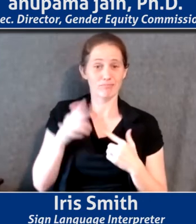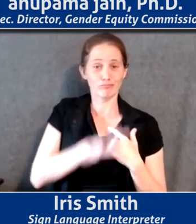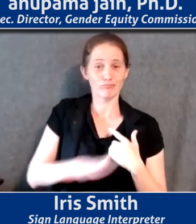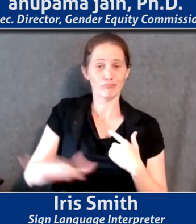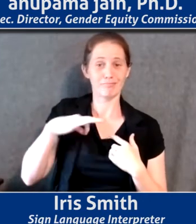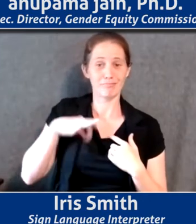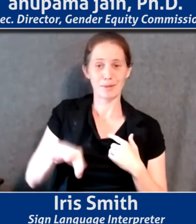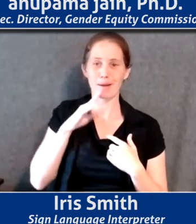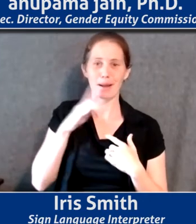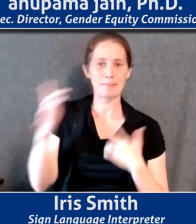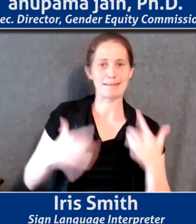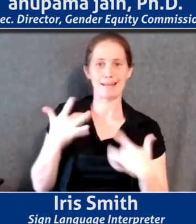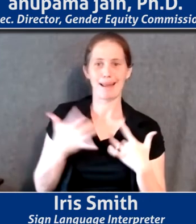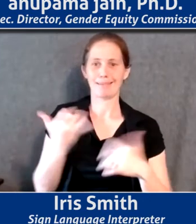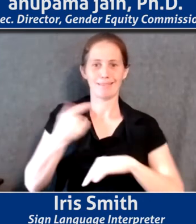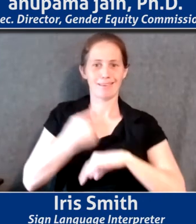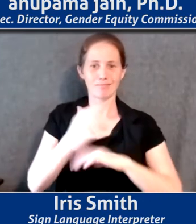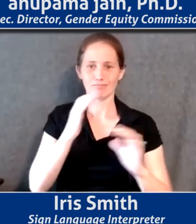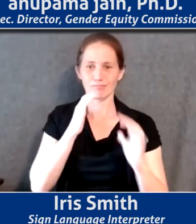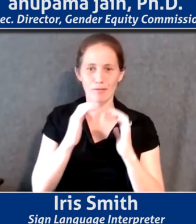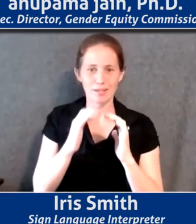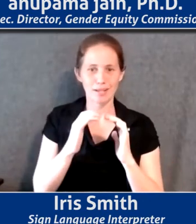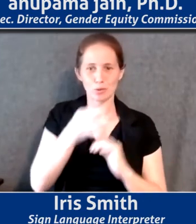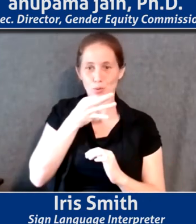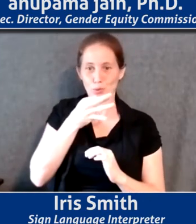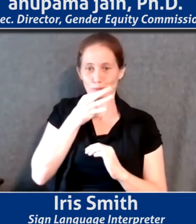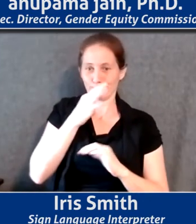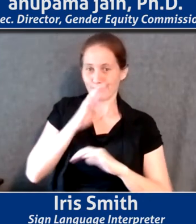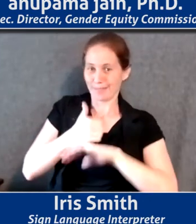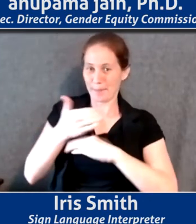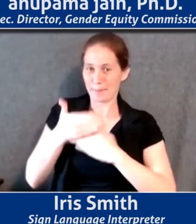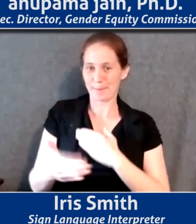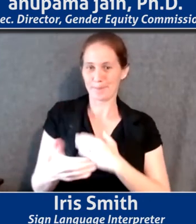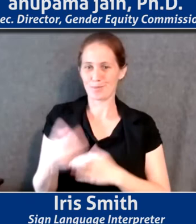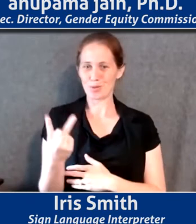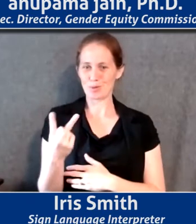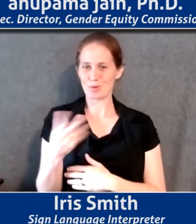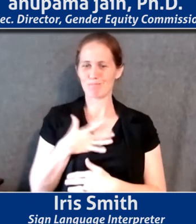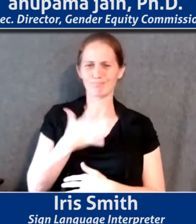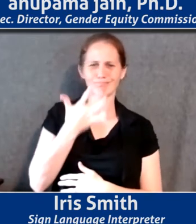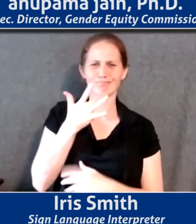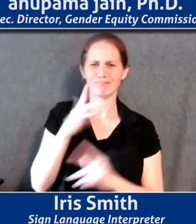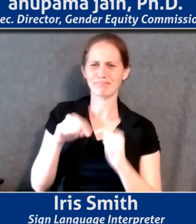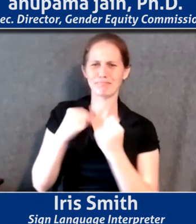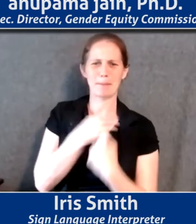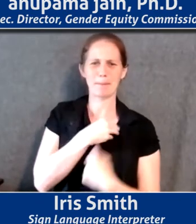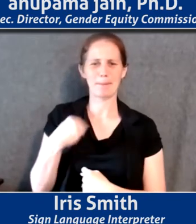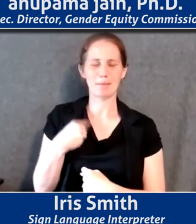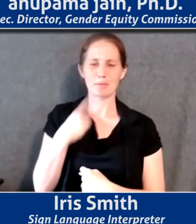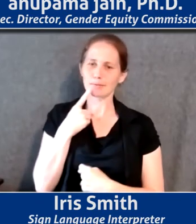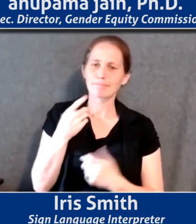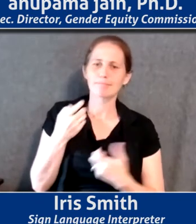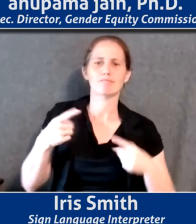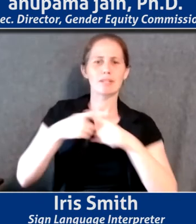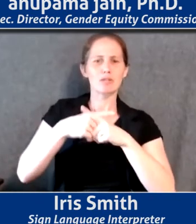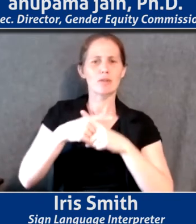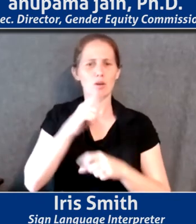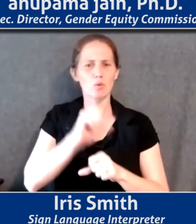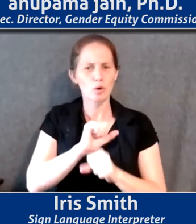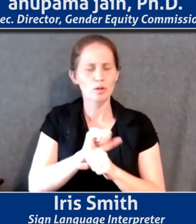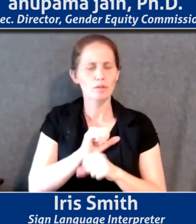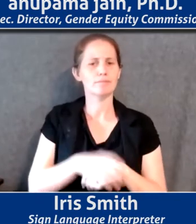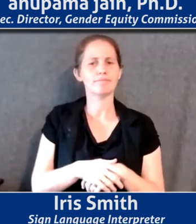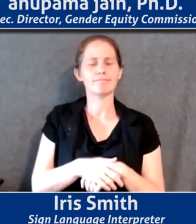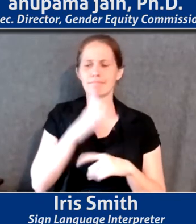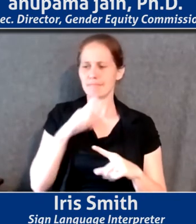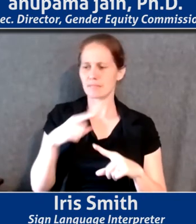very excited to have this conversation that we're about to have today, two of my favorite team members, and a real chance to explore some intersections of work, the